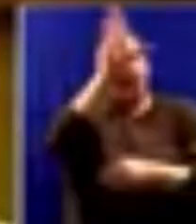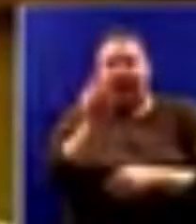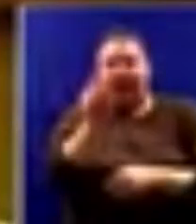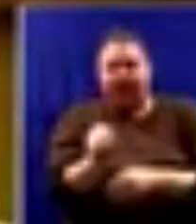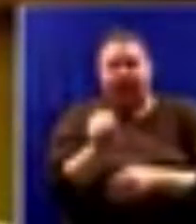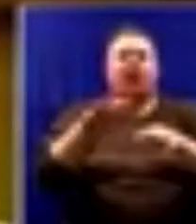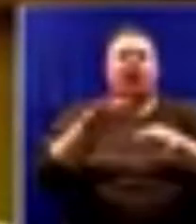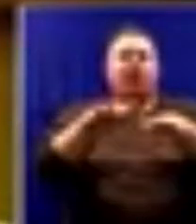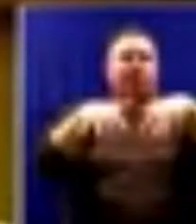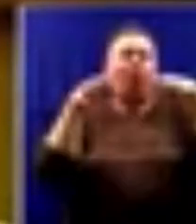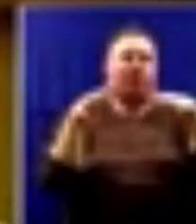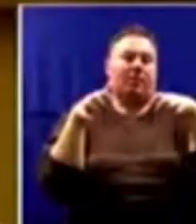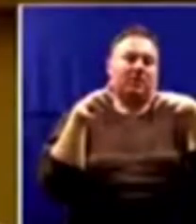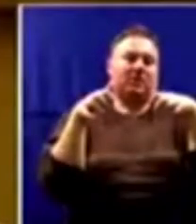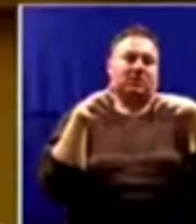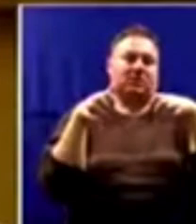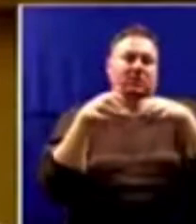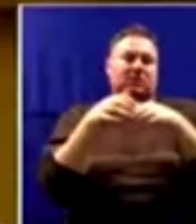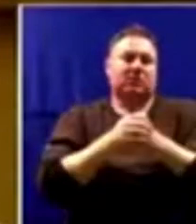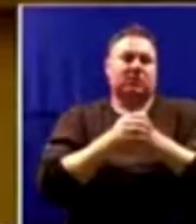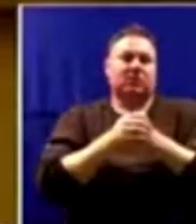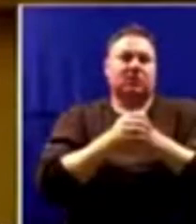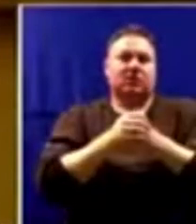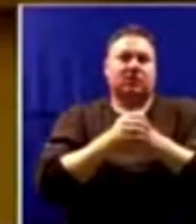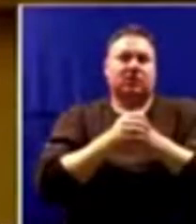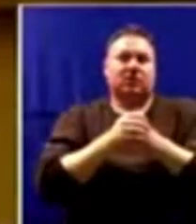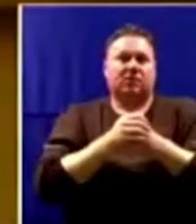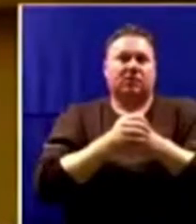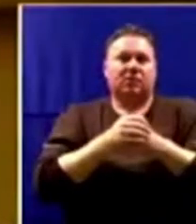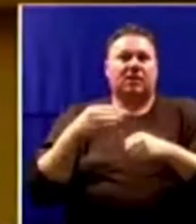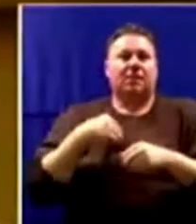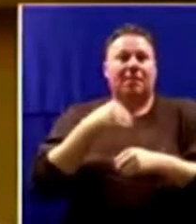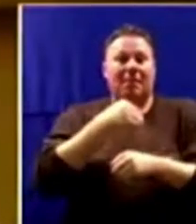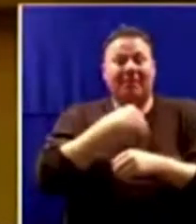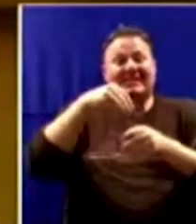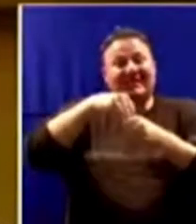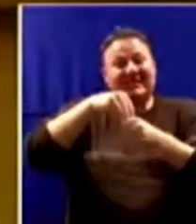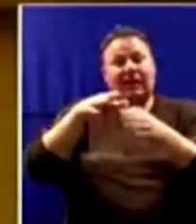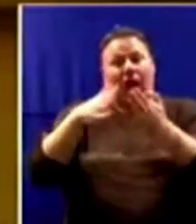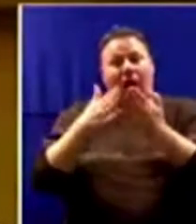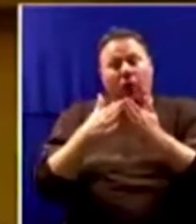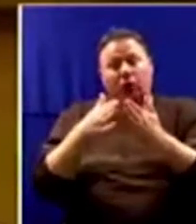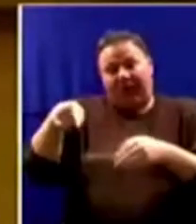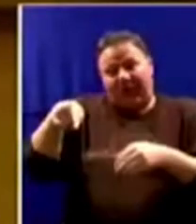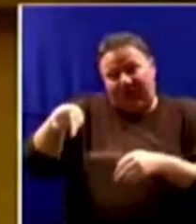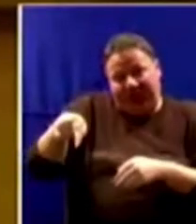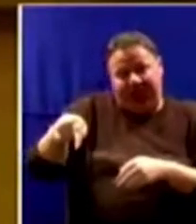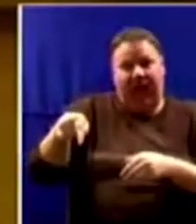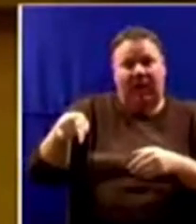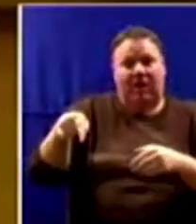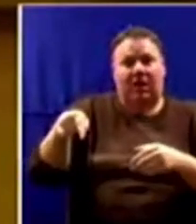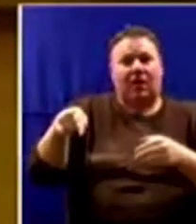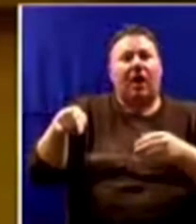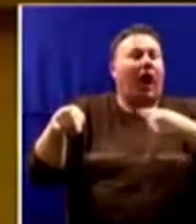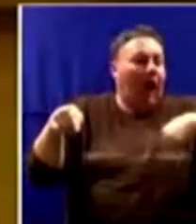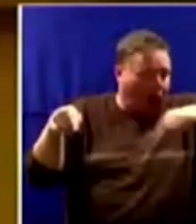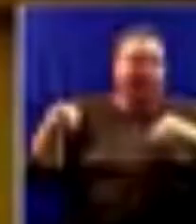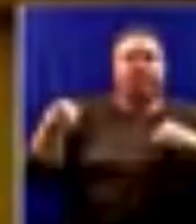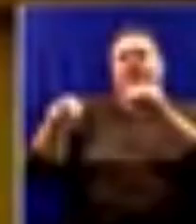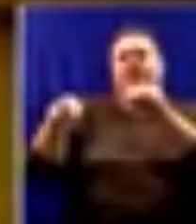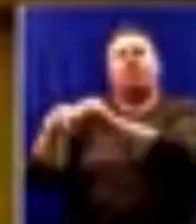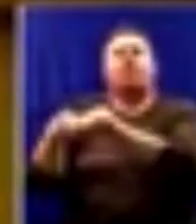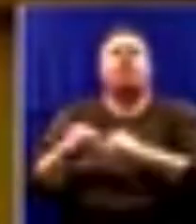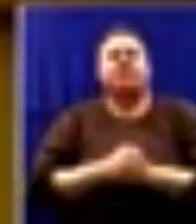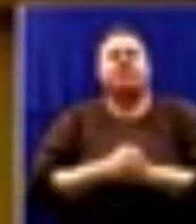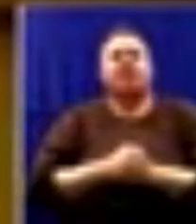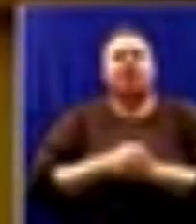delegated to that House as members of that House. We do, and we do